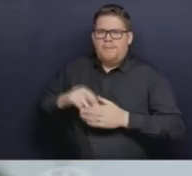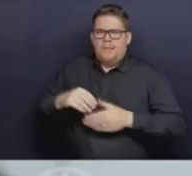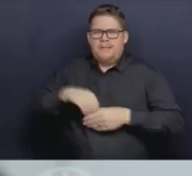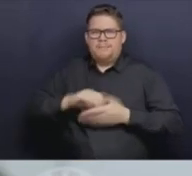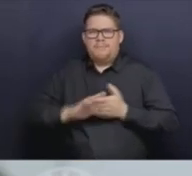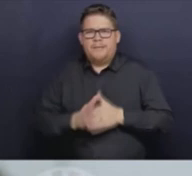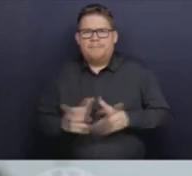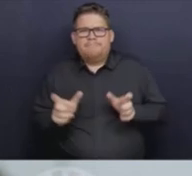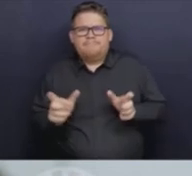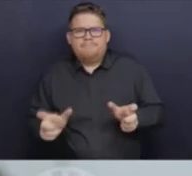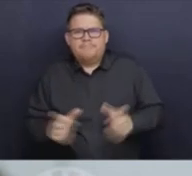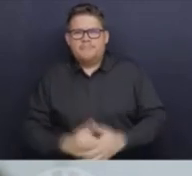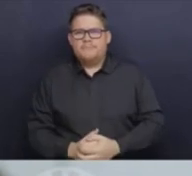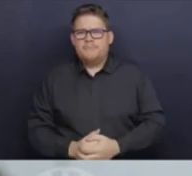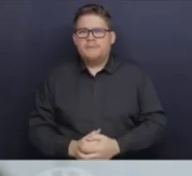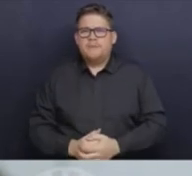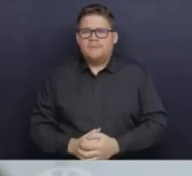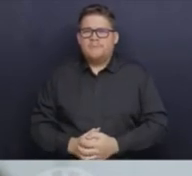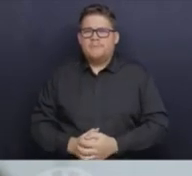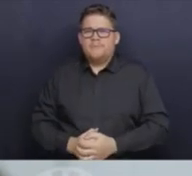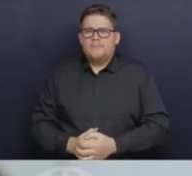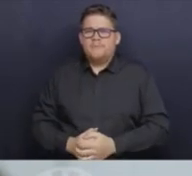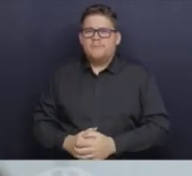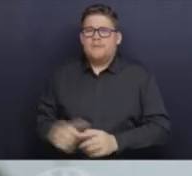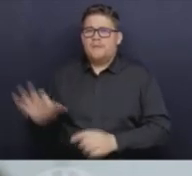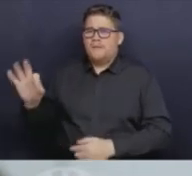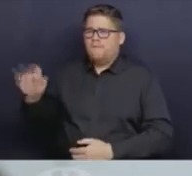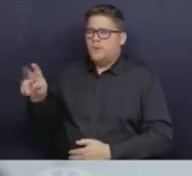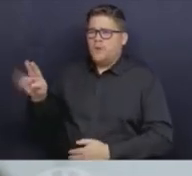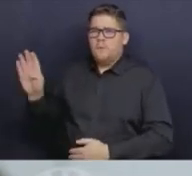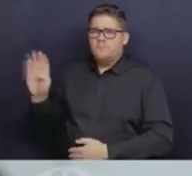The other, so we're continuing to monitor for that.